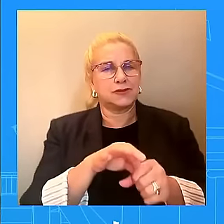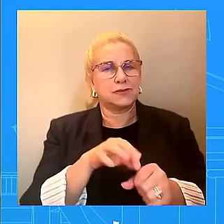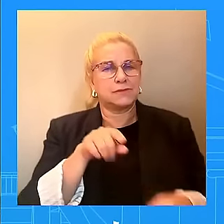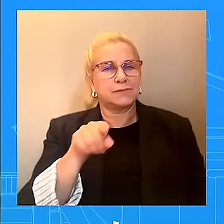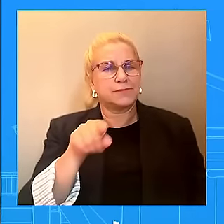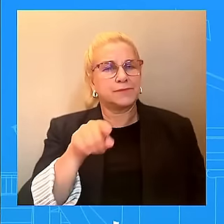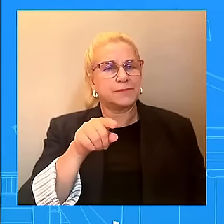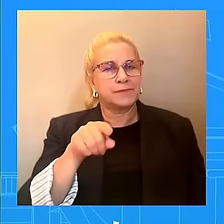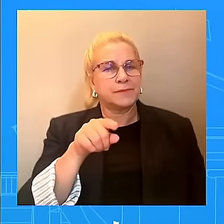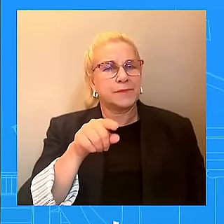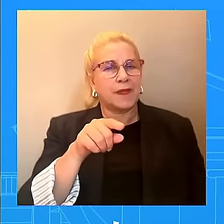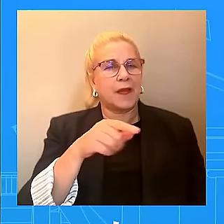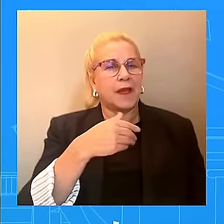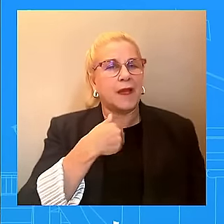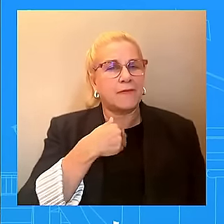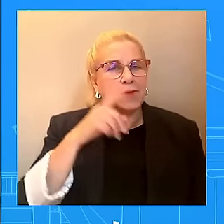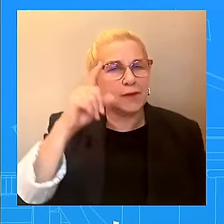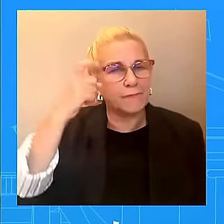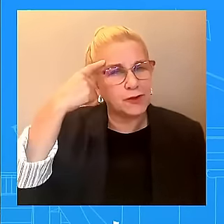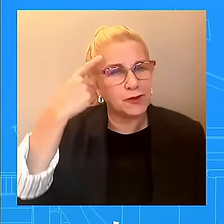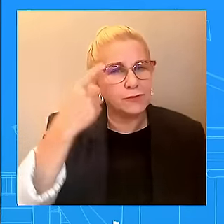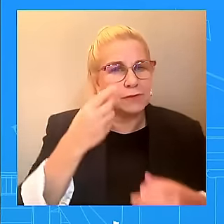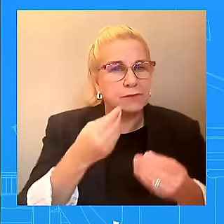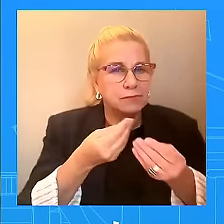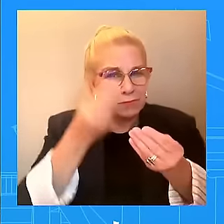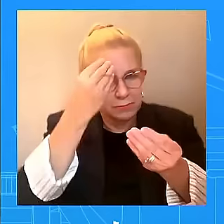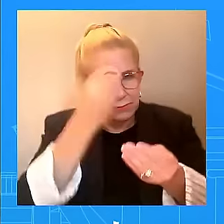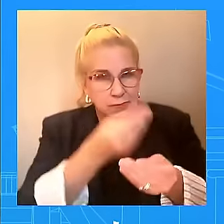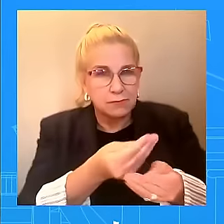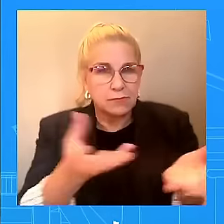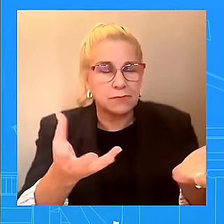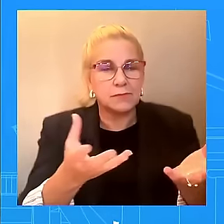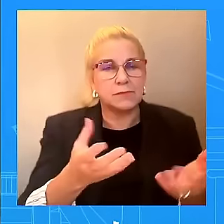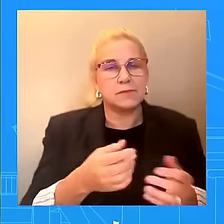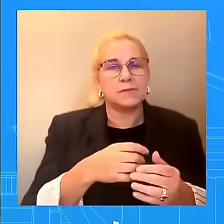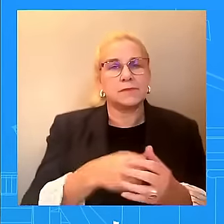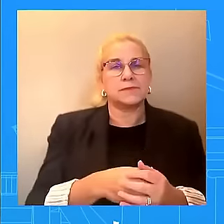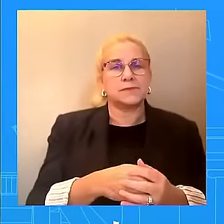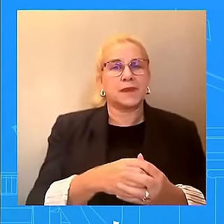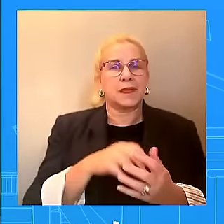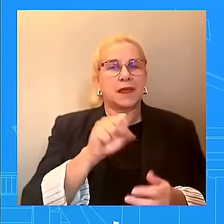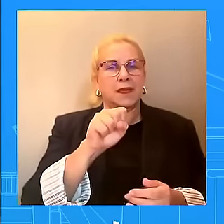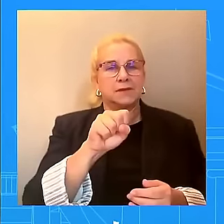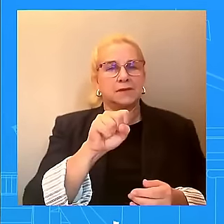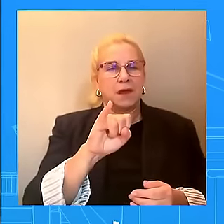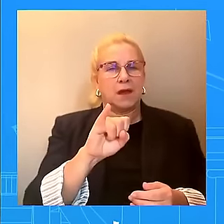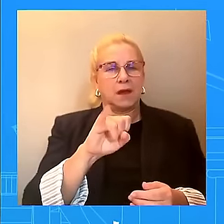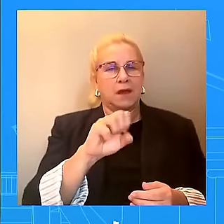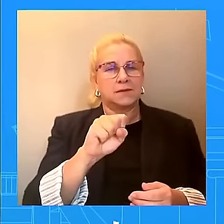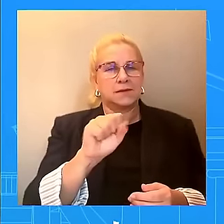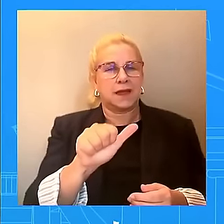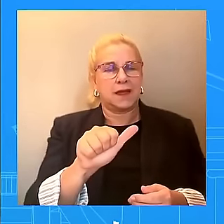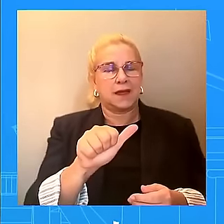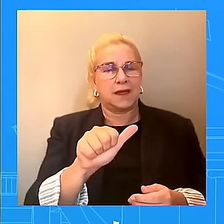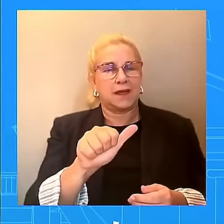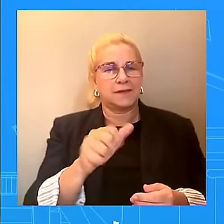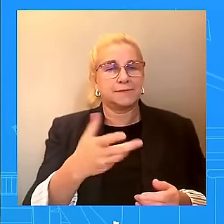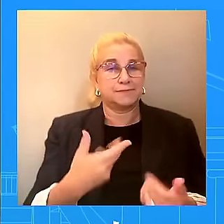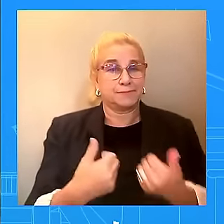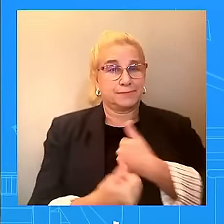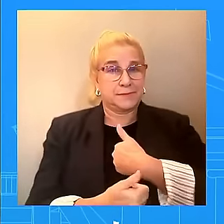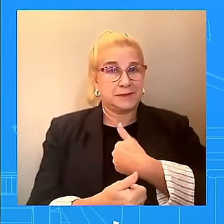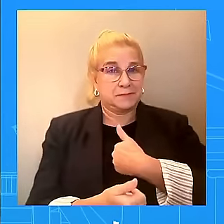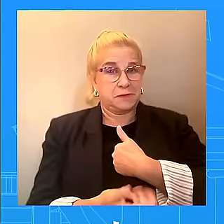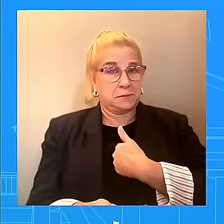to speak to that specifically. I just don't have anything else to share. But this is why. This is why what we're trying to